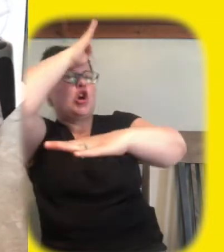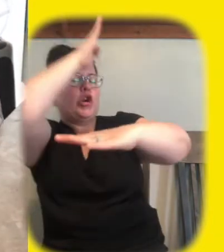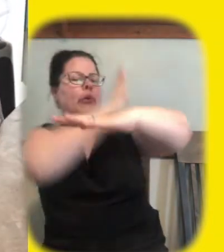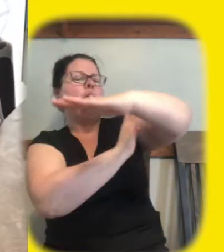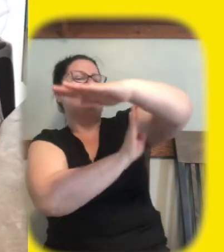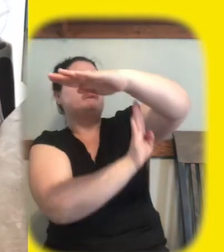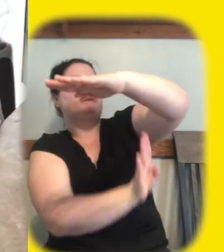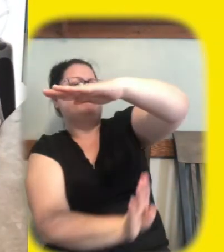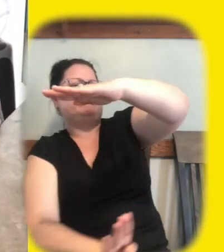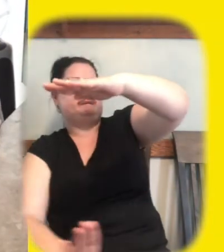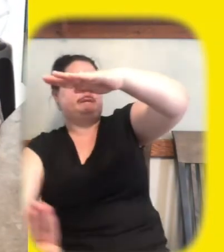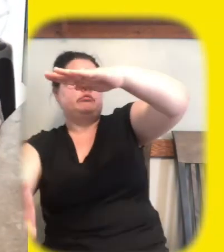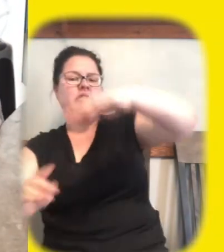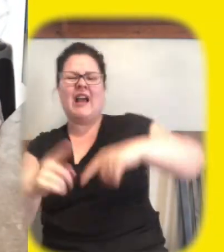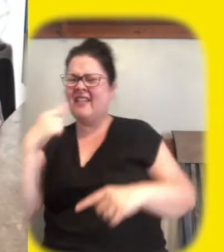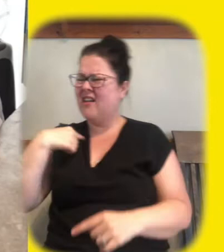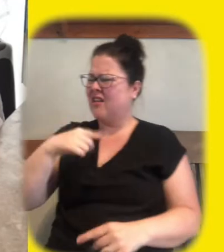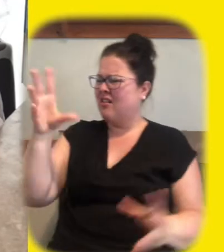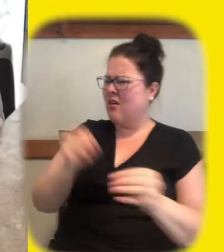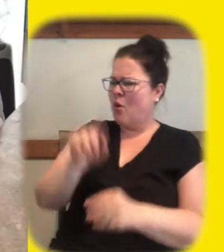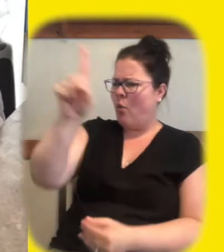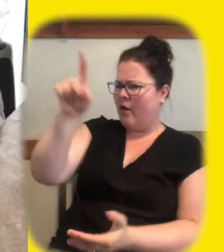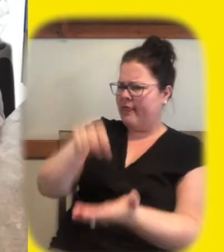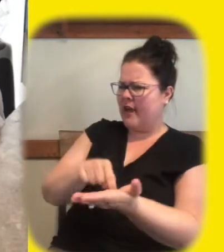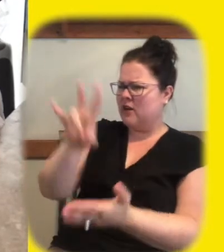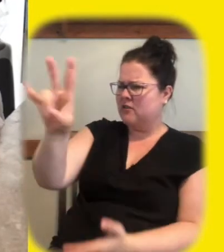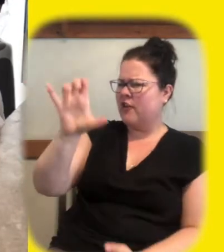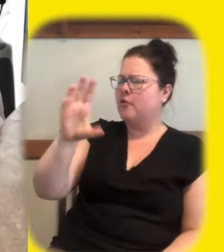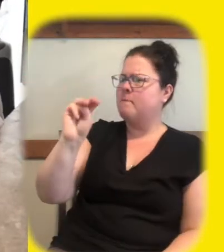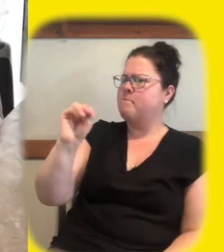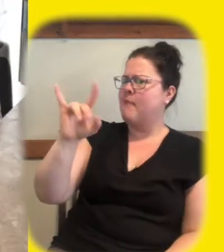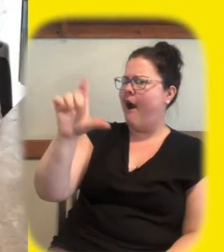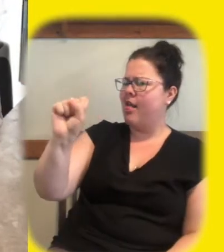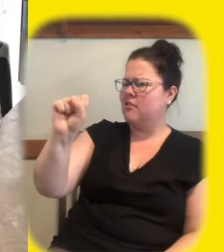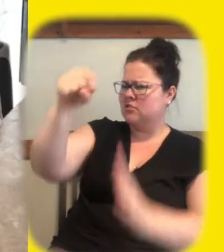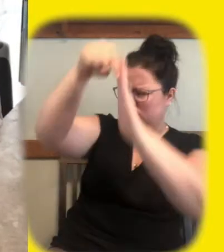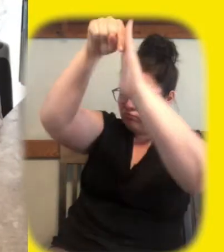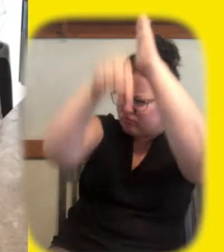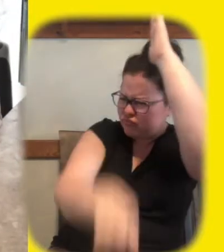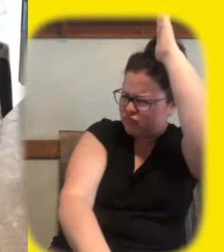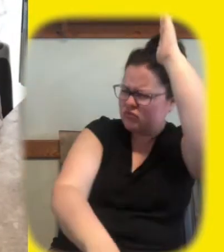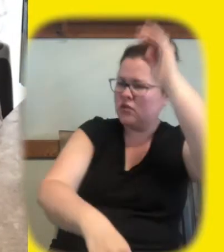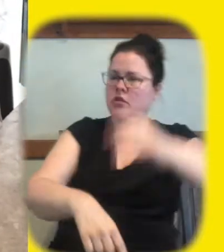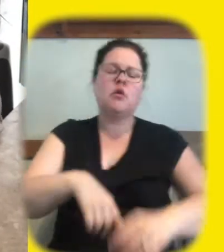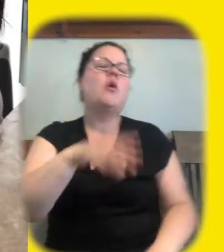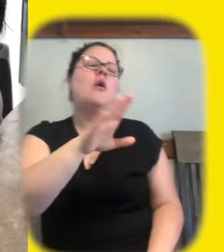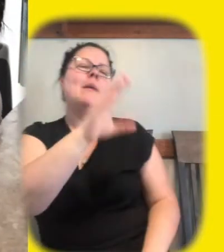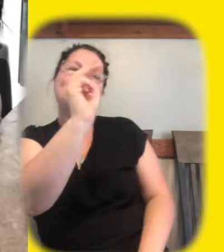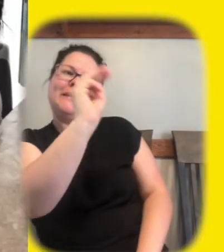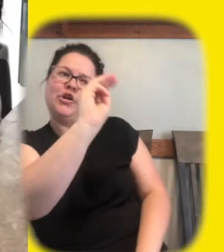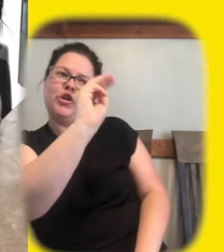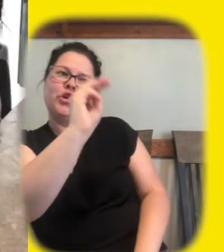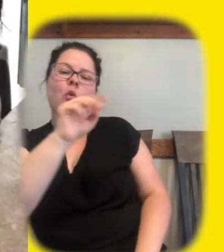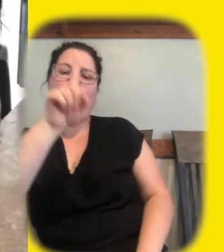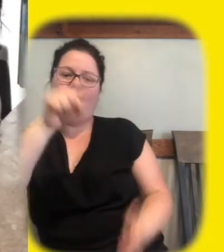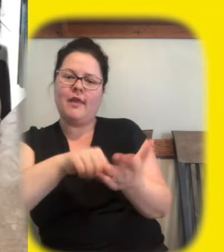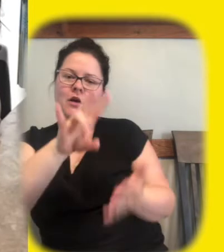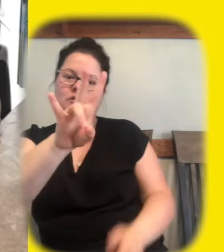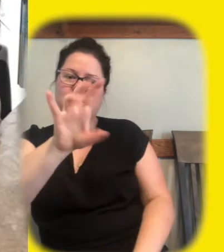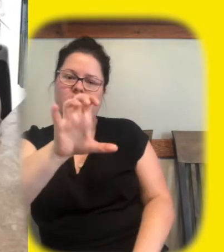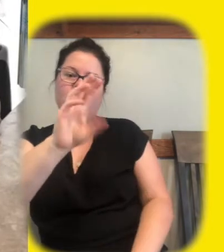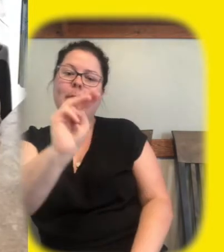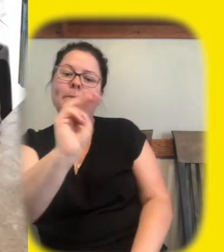miles deep wow it might be meters not miles does that make sense